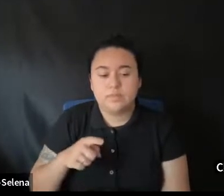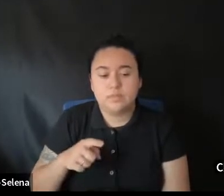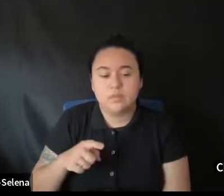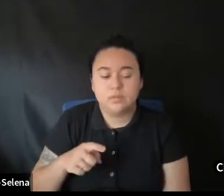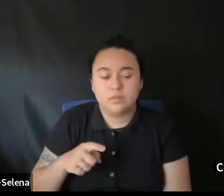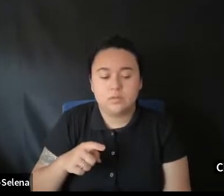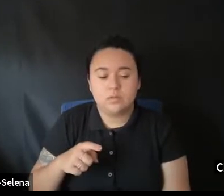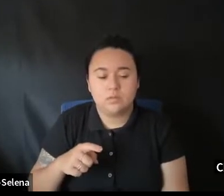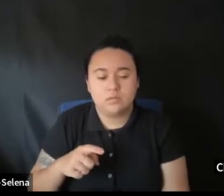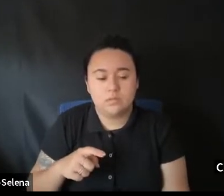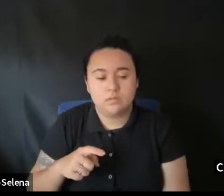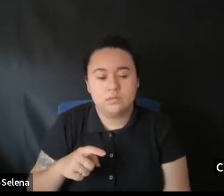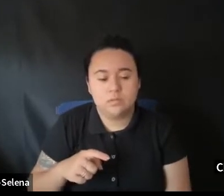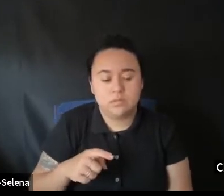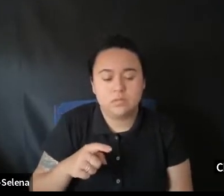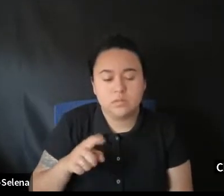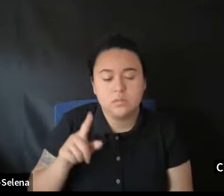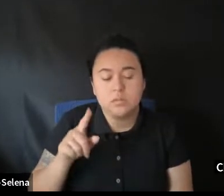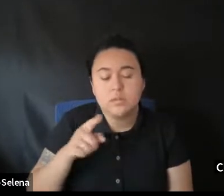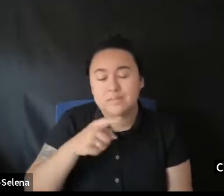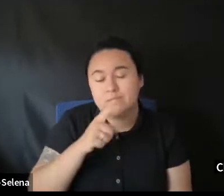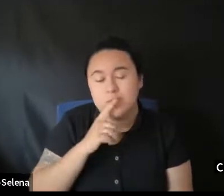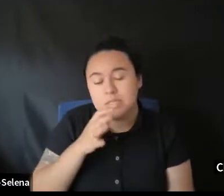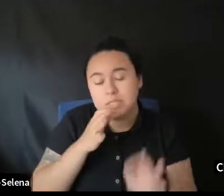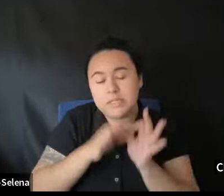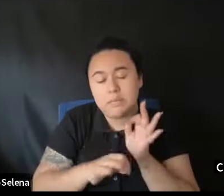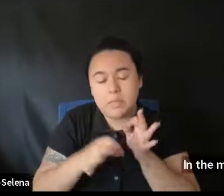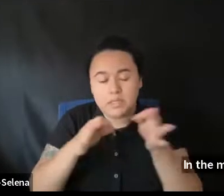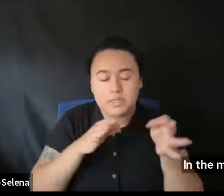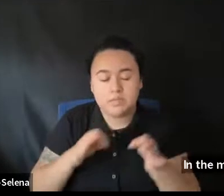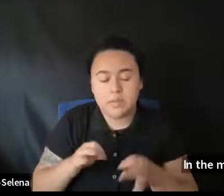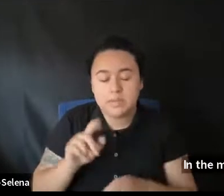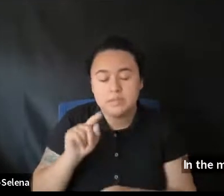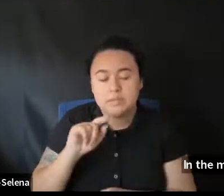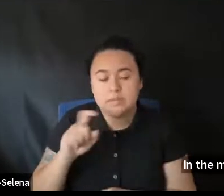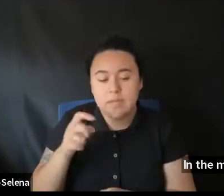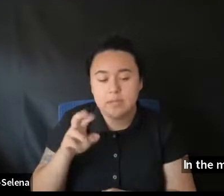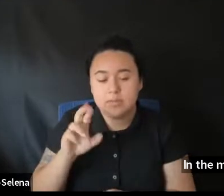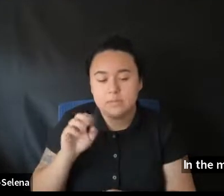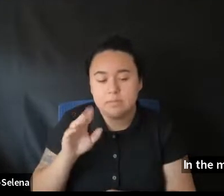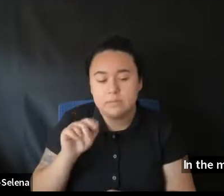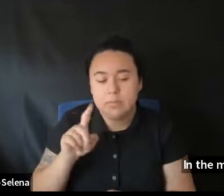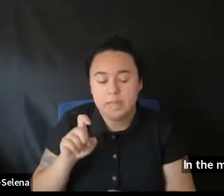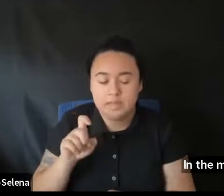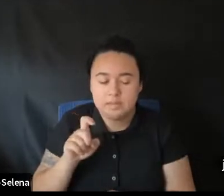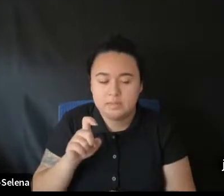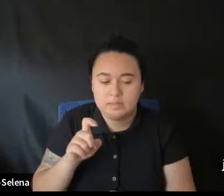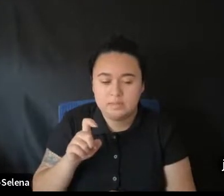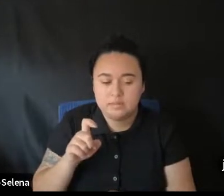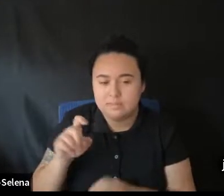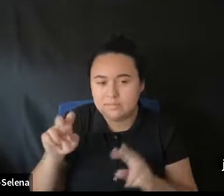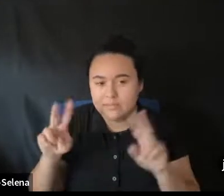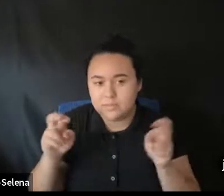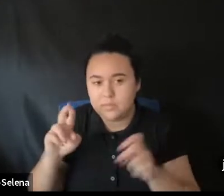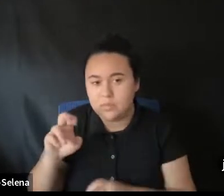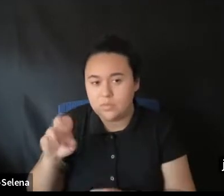is just direct cash. Right. You. You. You. You go through whatever process may be in place. You